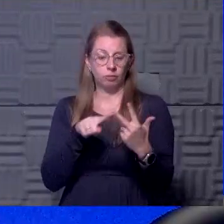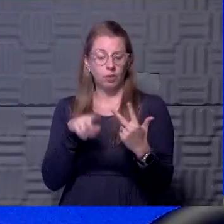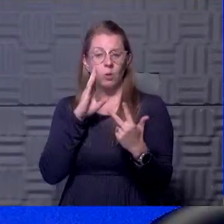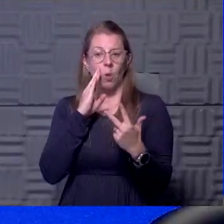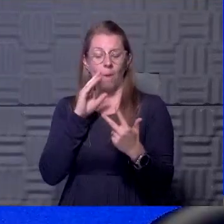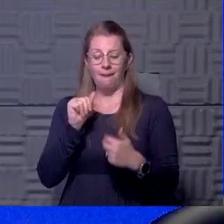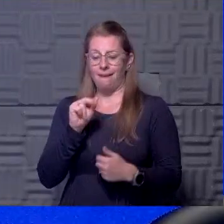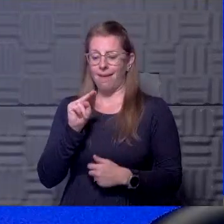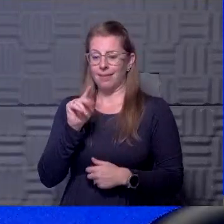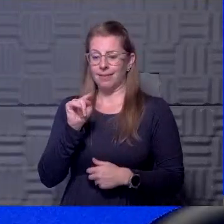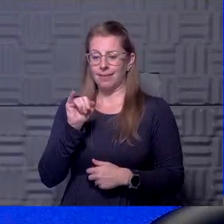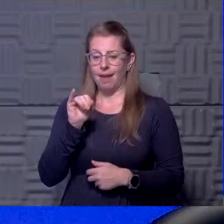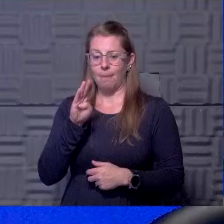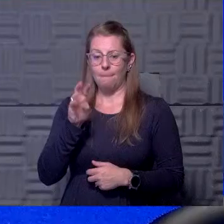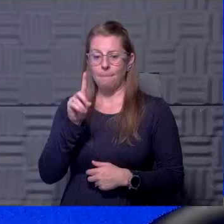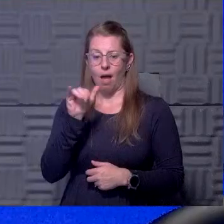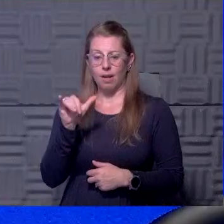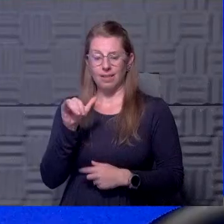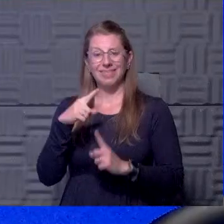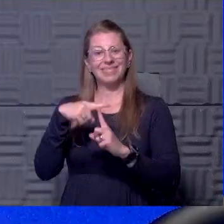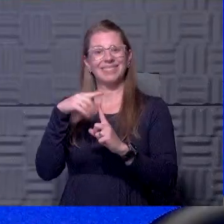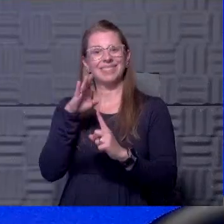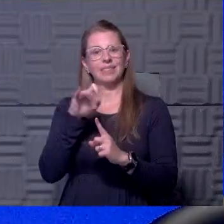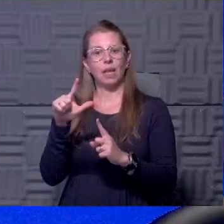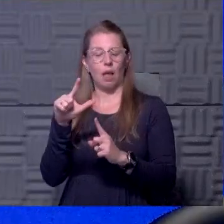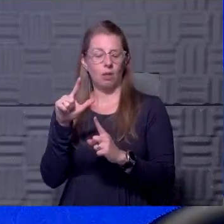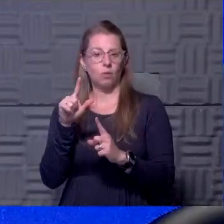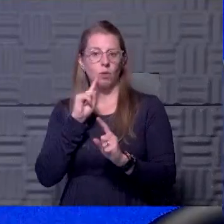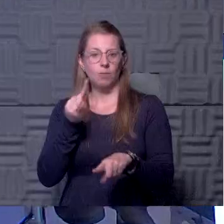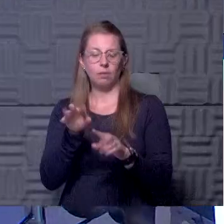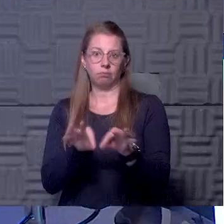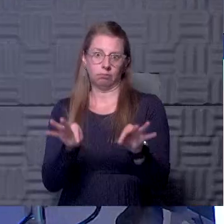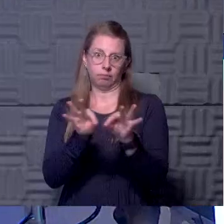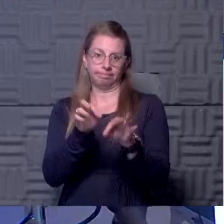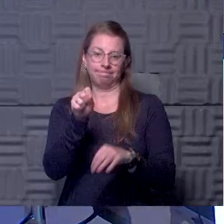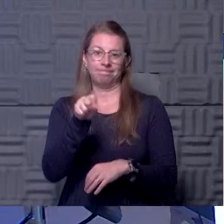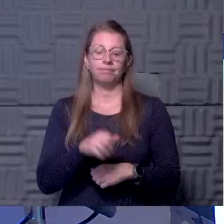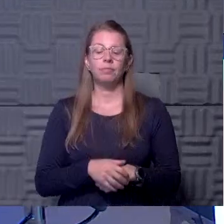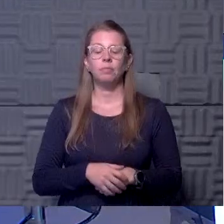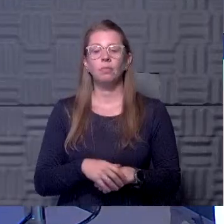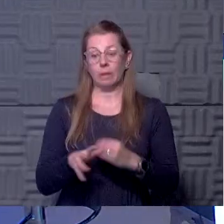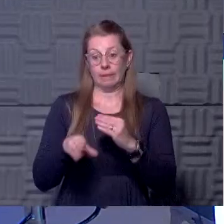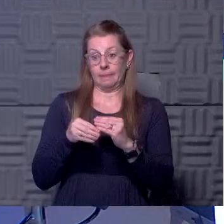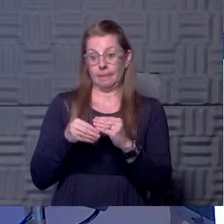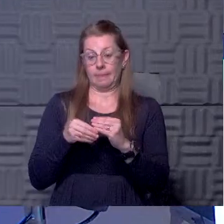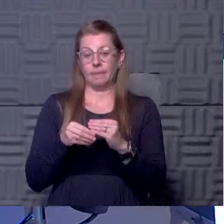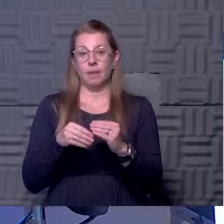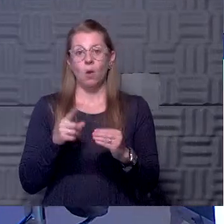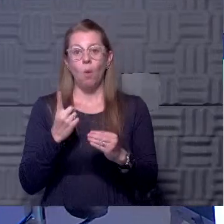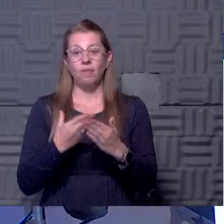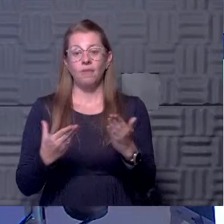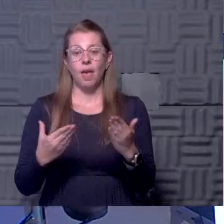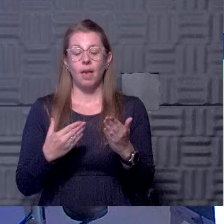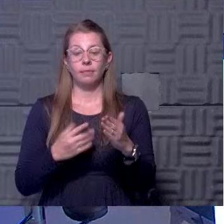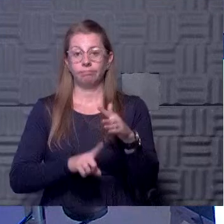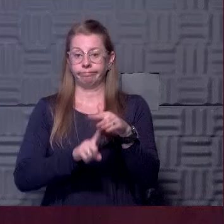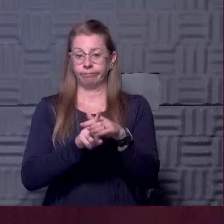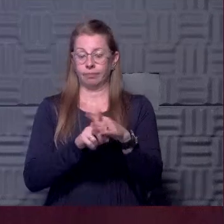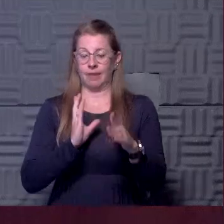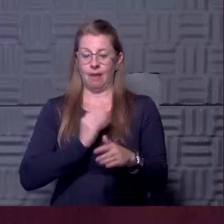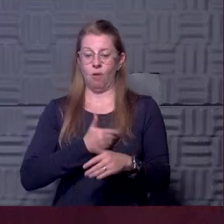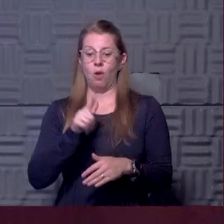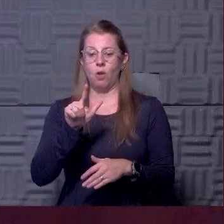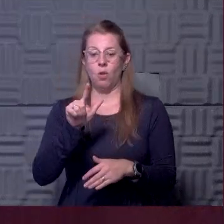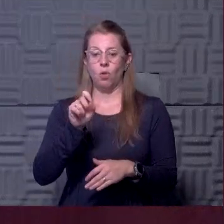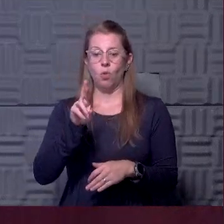antibody response, but also a T-cell response is going to be extremely important. All right. One of the other things that's come up in our, our Lawrence testing is